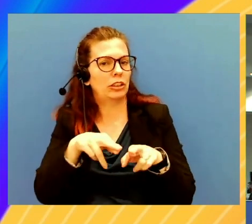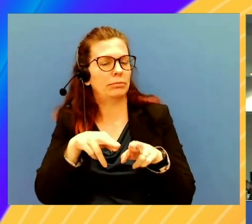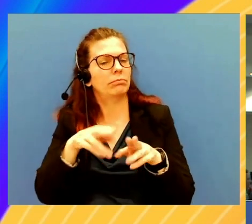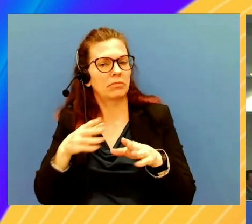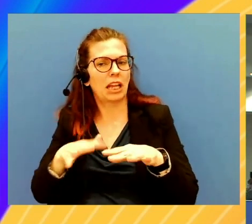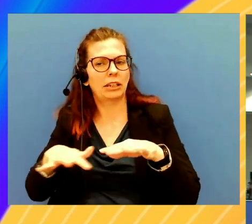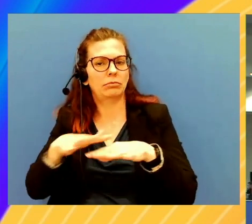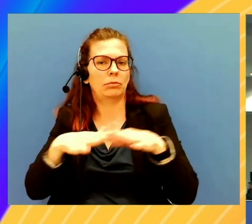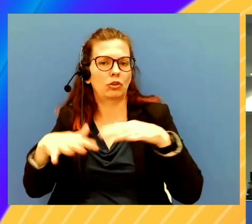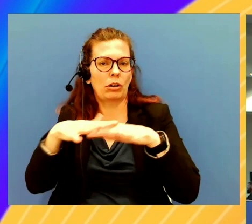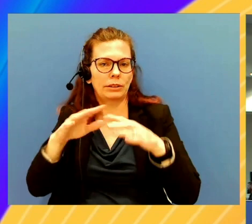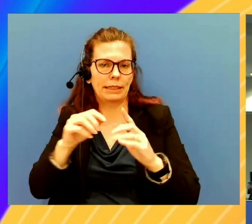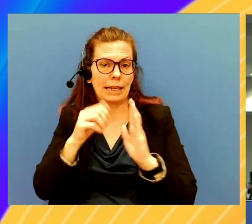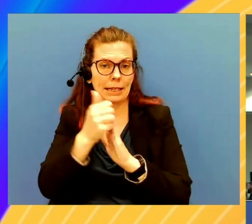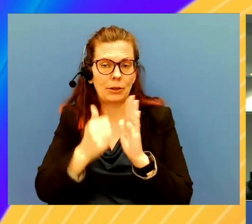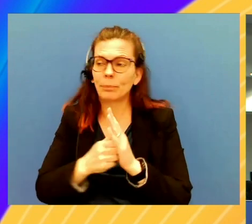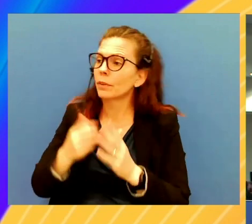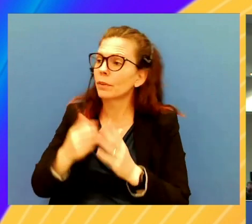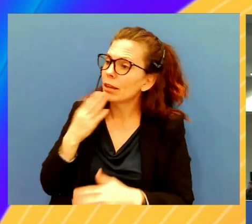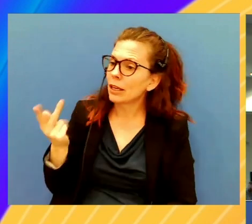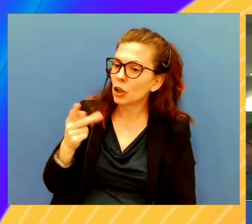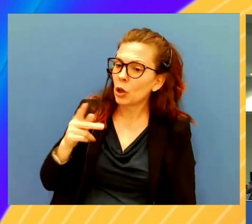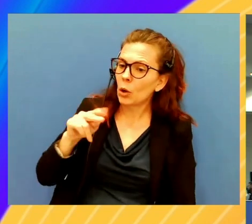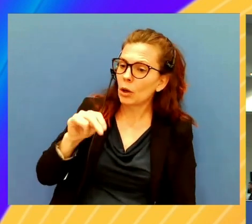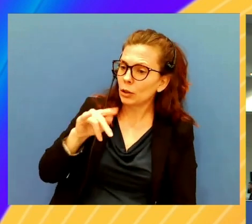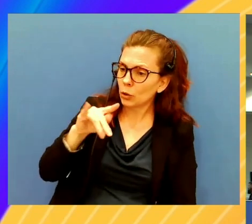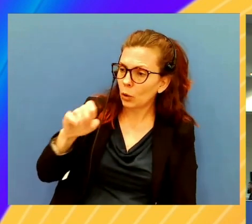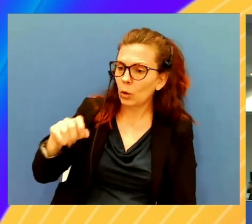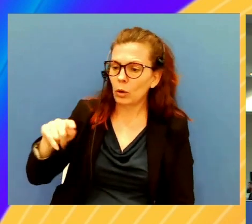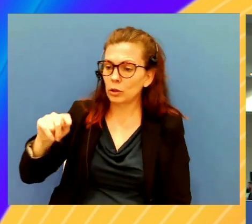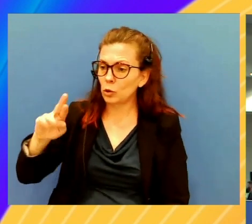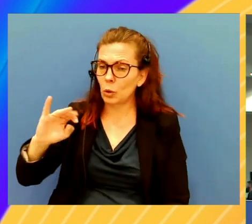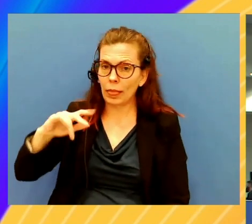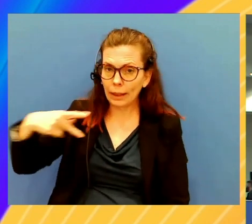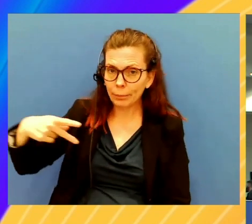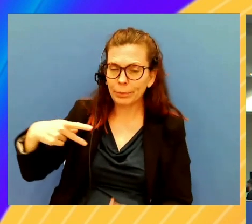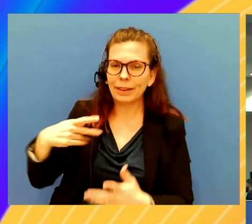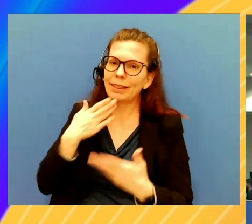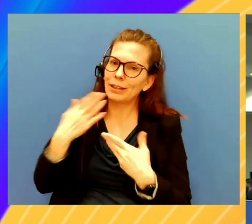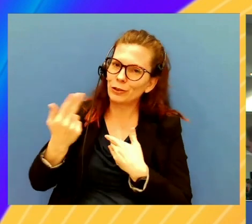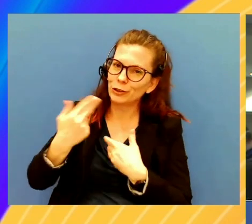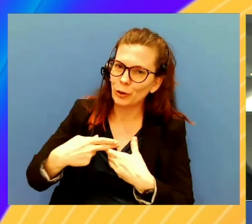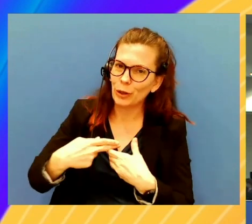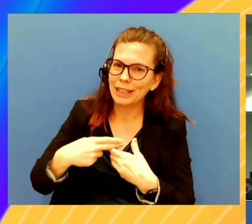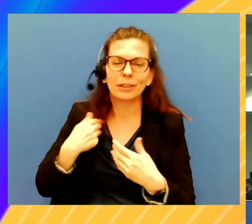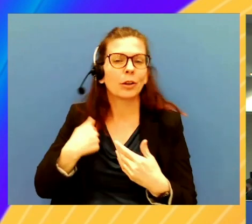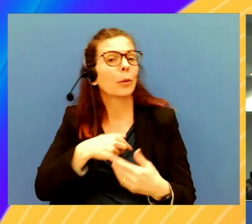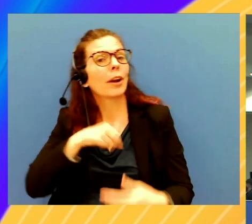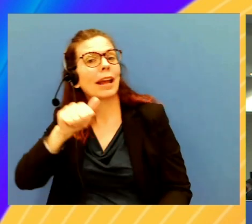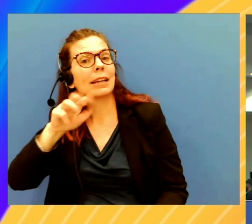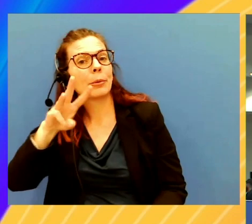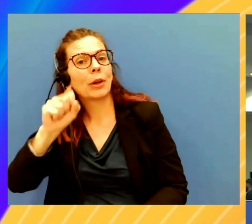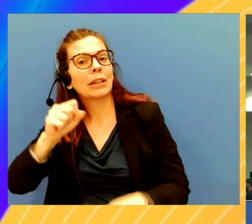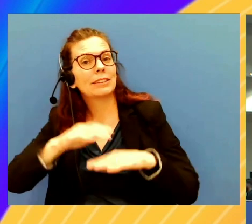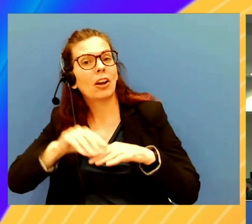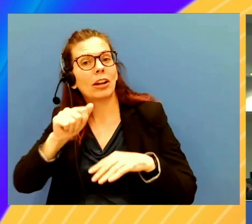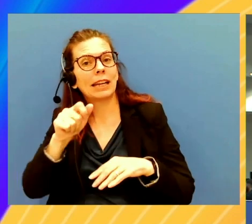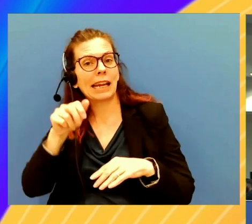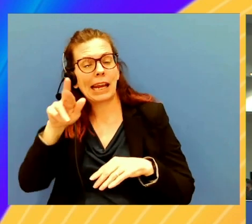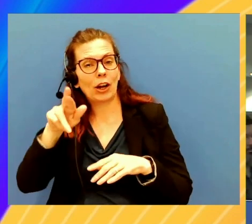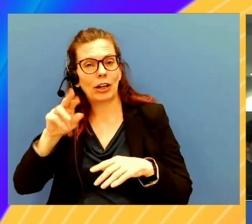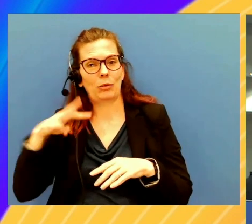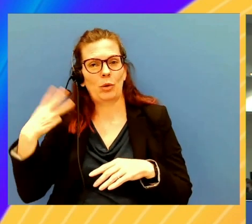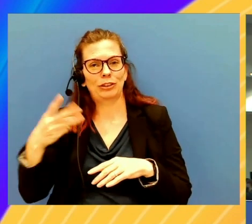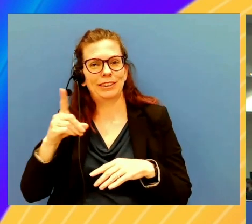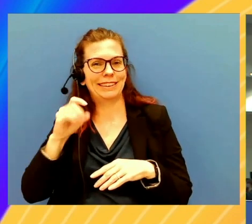Tulip and Nicole, thank you very much for joining us for this session. We are AWS OnAir live in Washington, D.C. I'm Jeff Mershack, and we will be